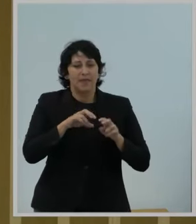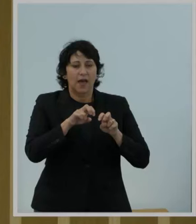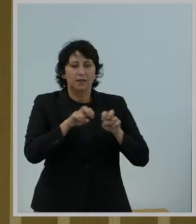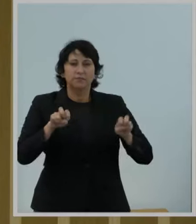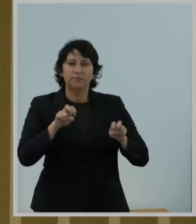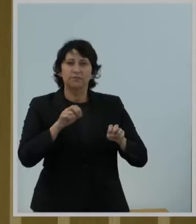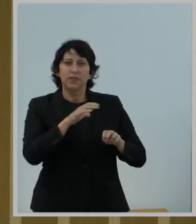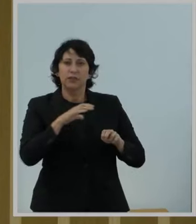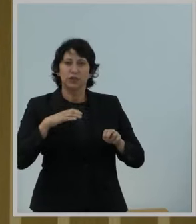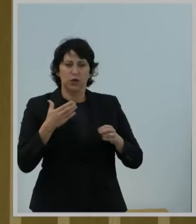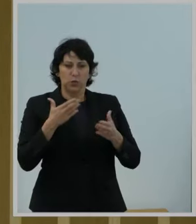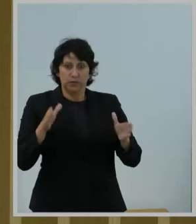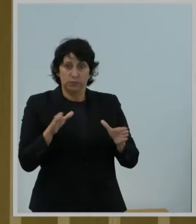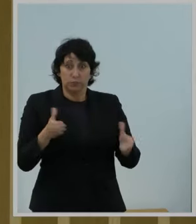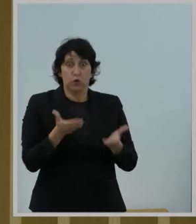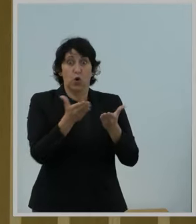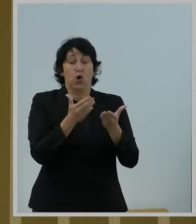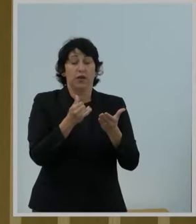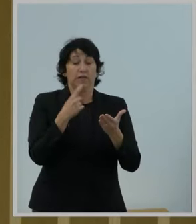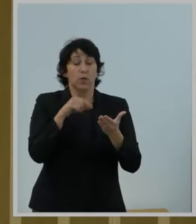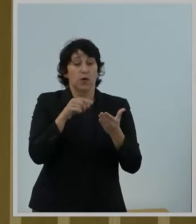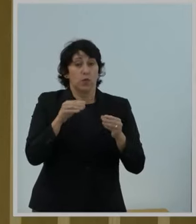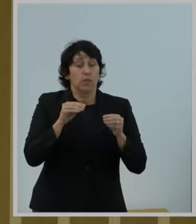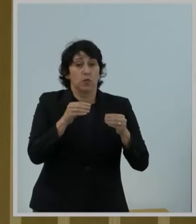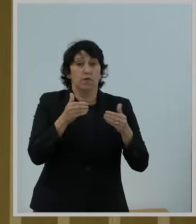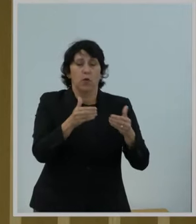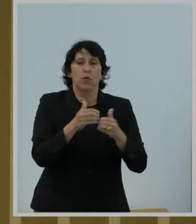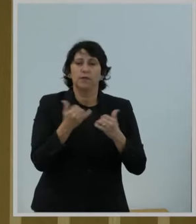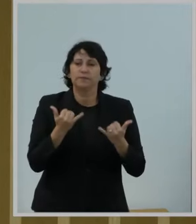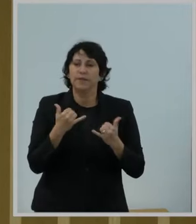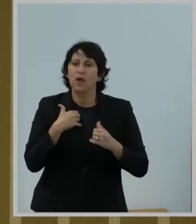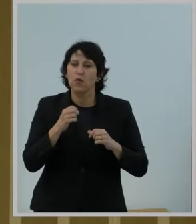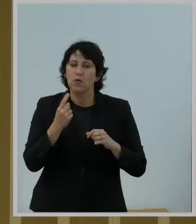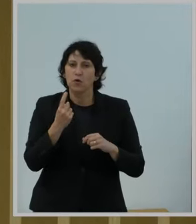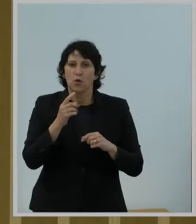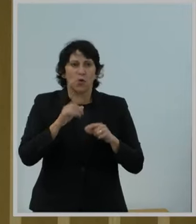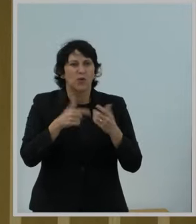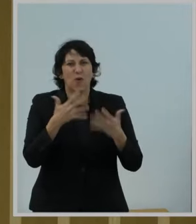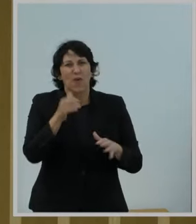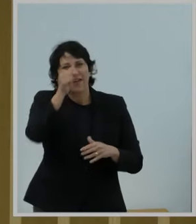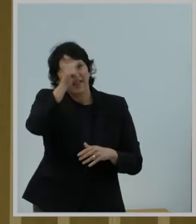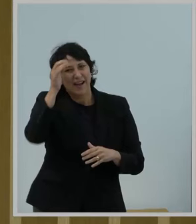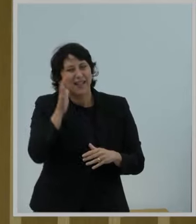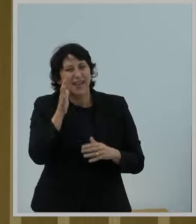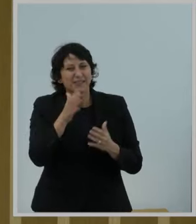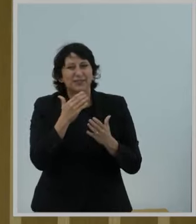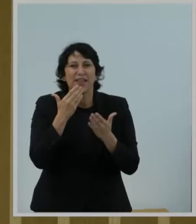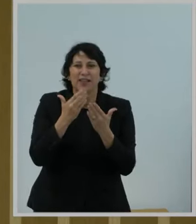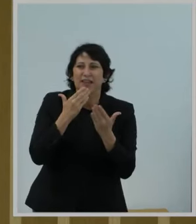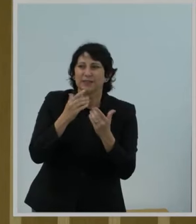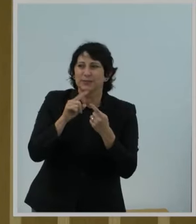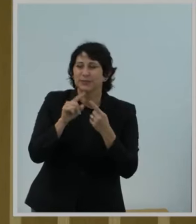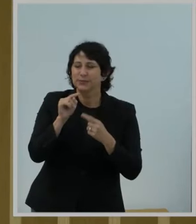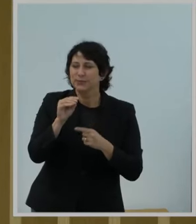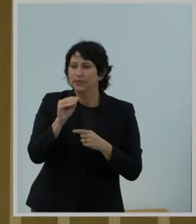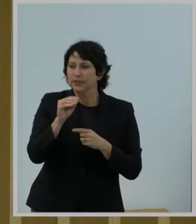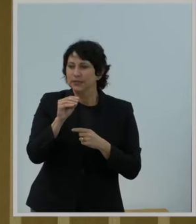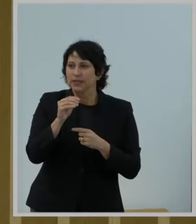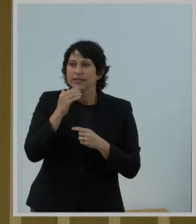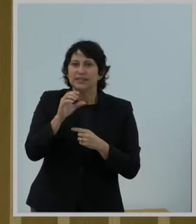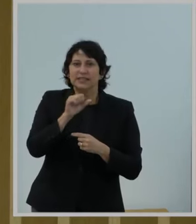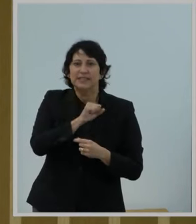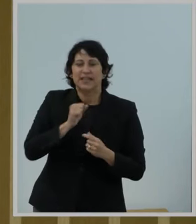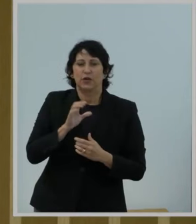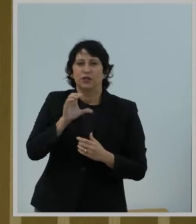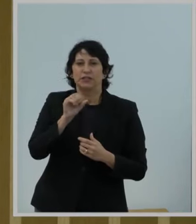and that we're moving forward with this item. And obviously you always can't let Alaska go by without saying thanks to Senator